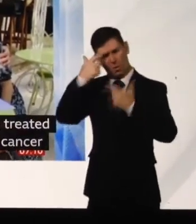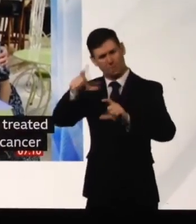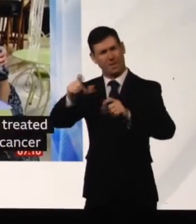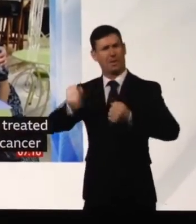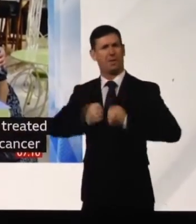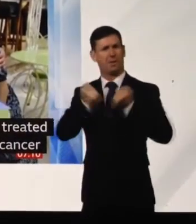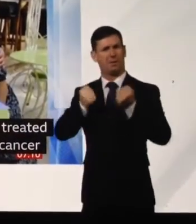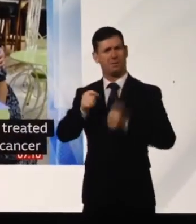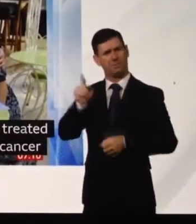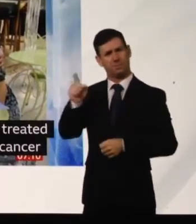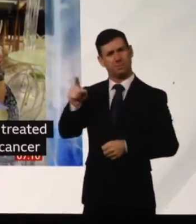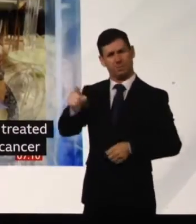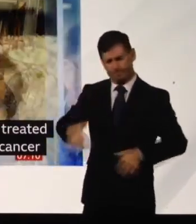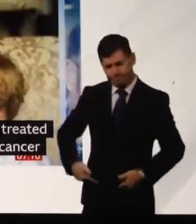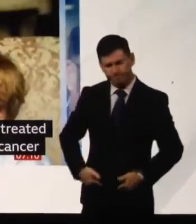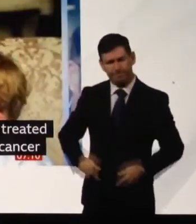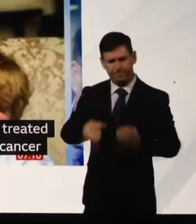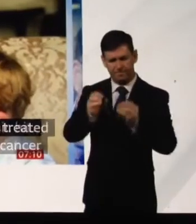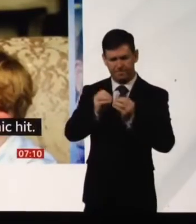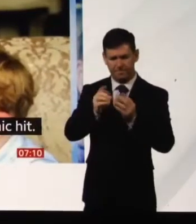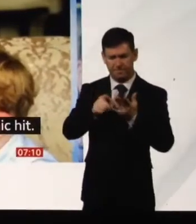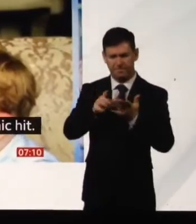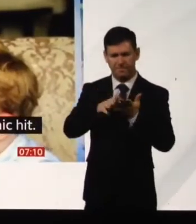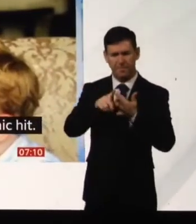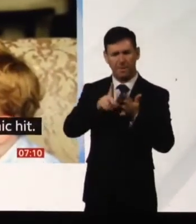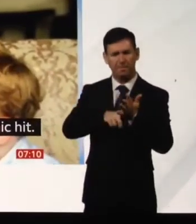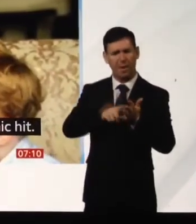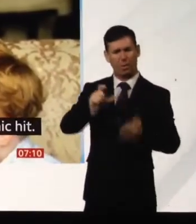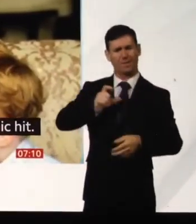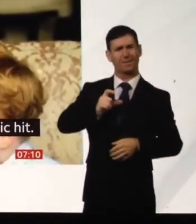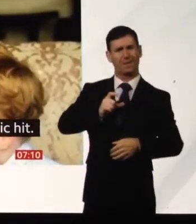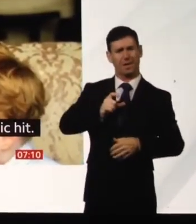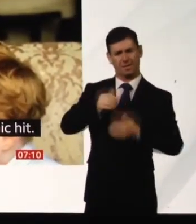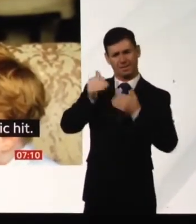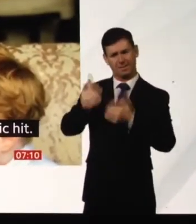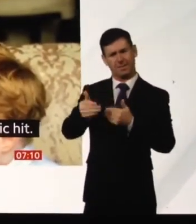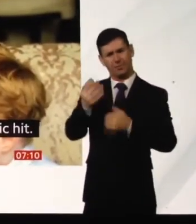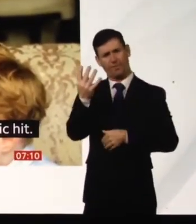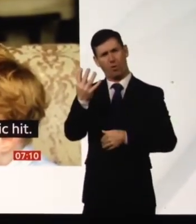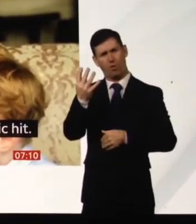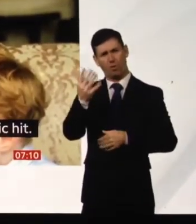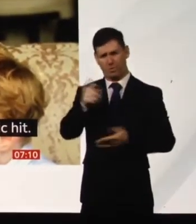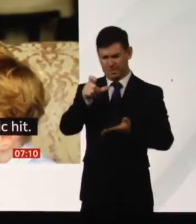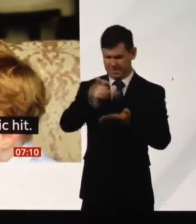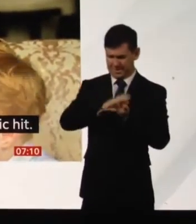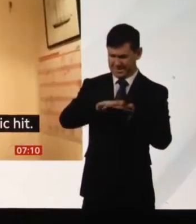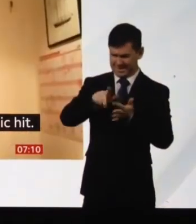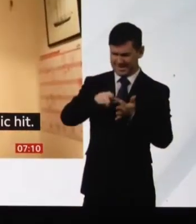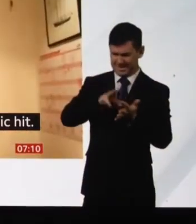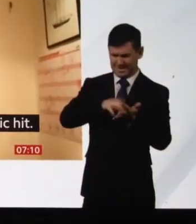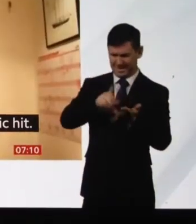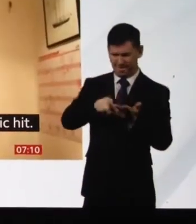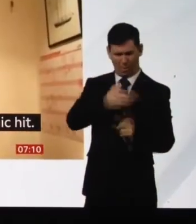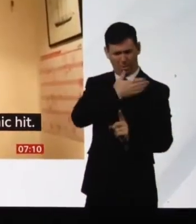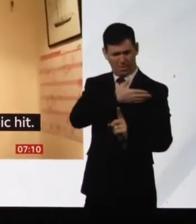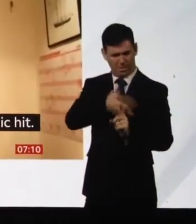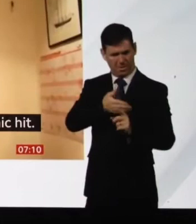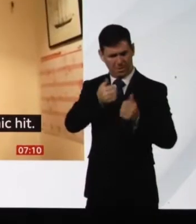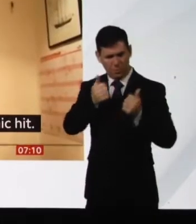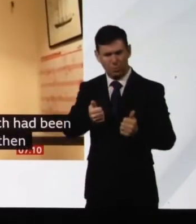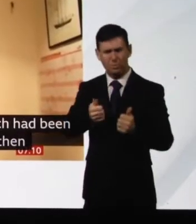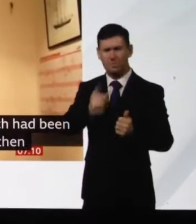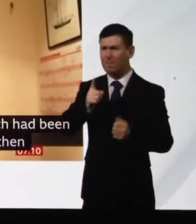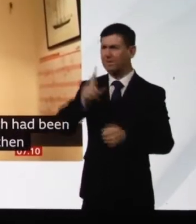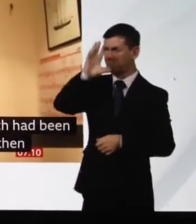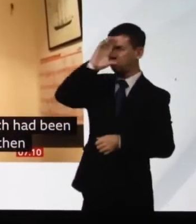if they are a therapy particular health needs to be done. process of the